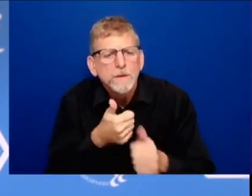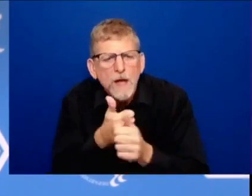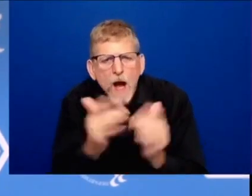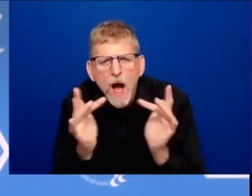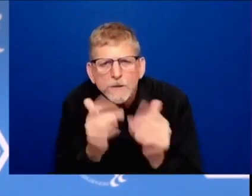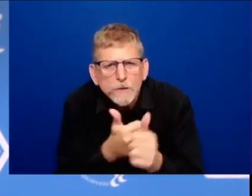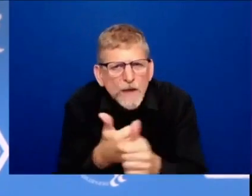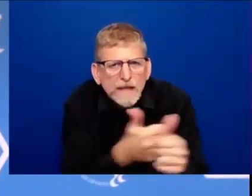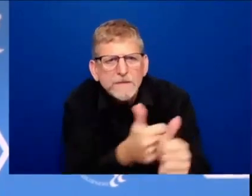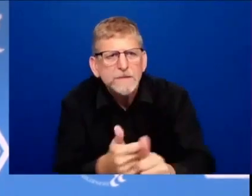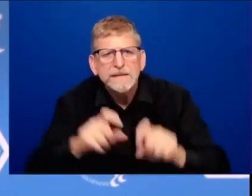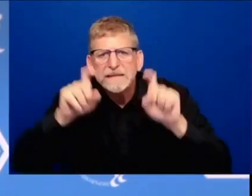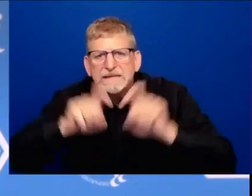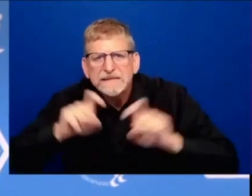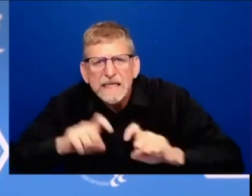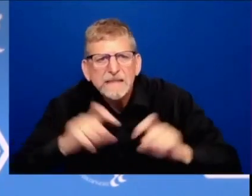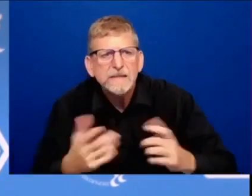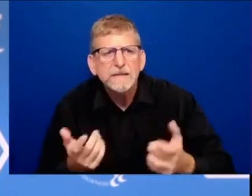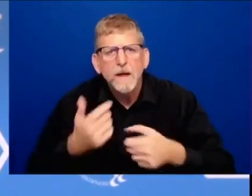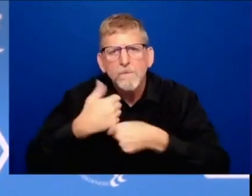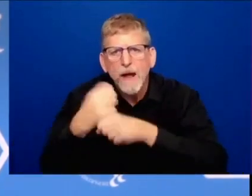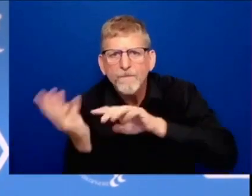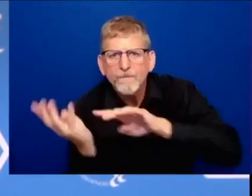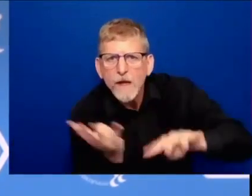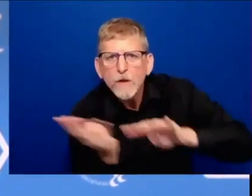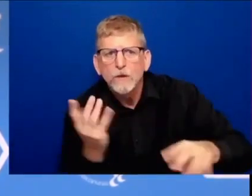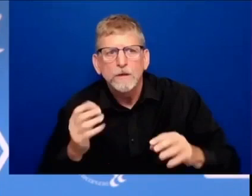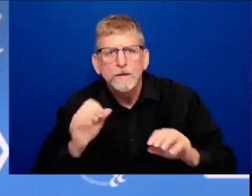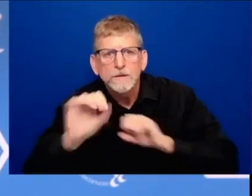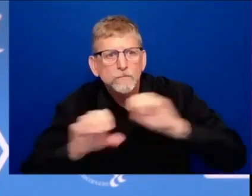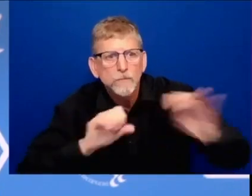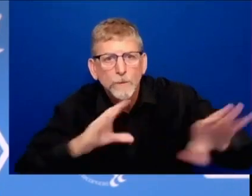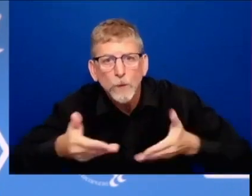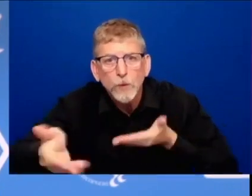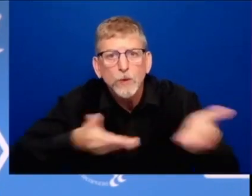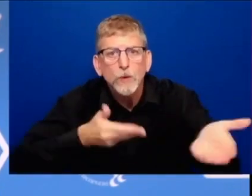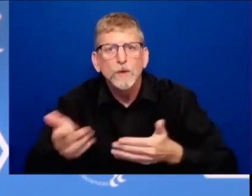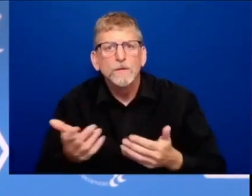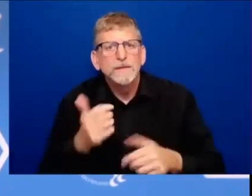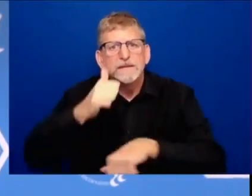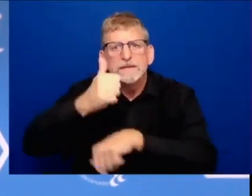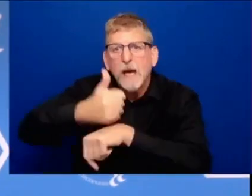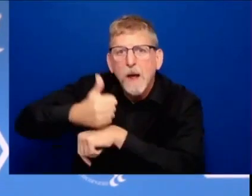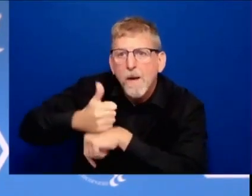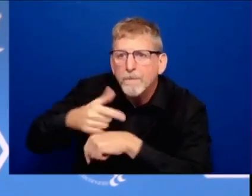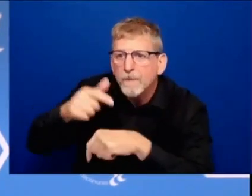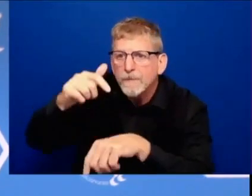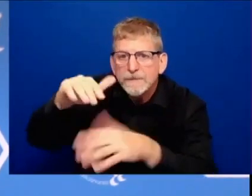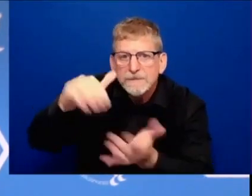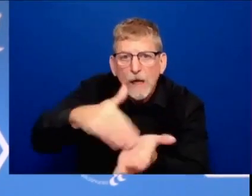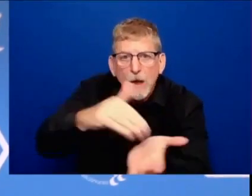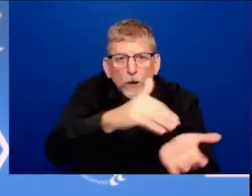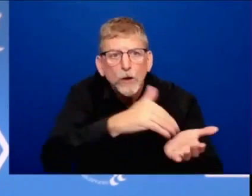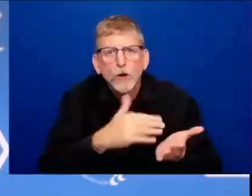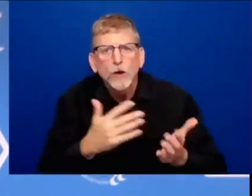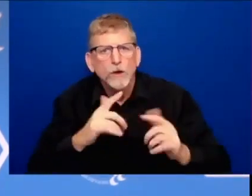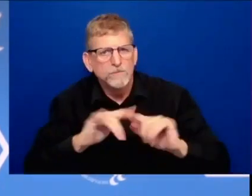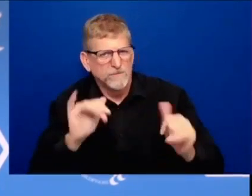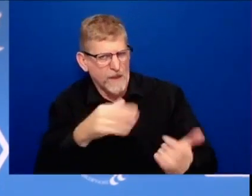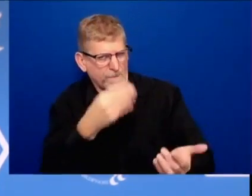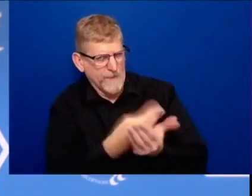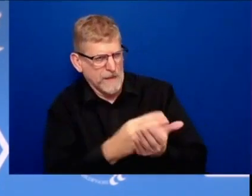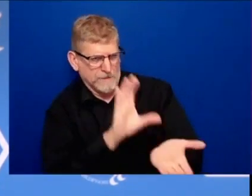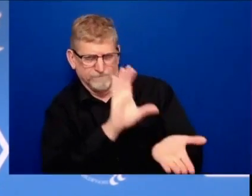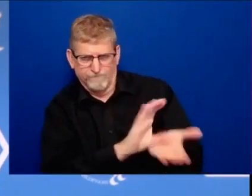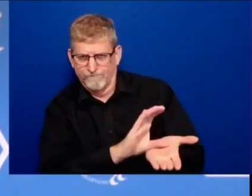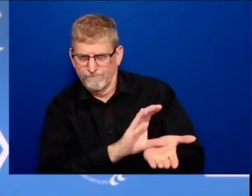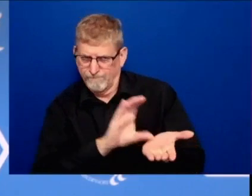setting up vaccination sites everything that's needed to get vaccines into people's arms the american